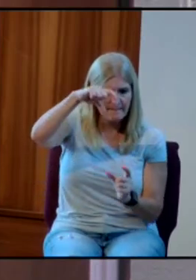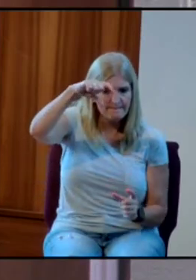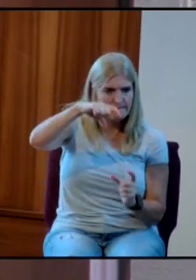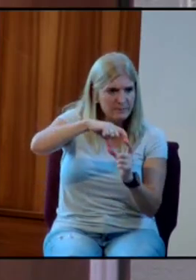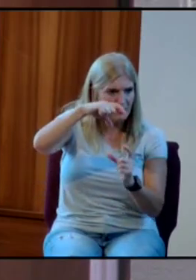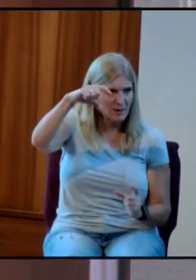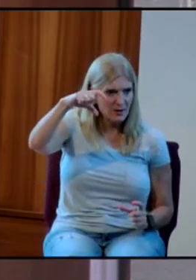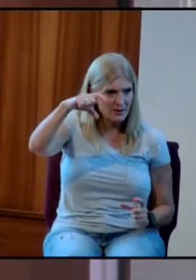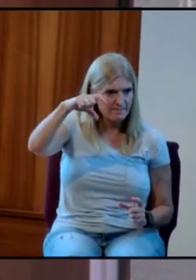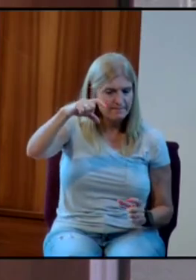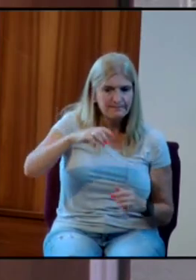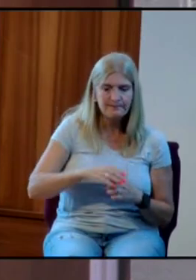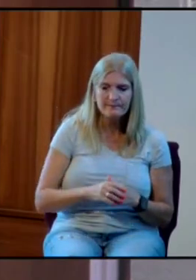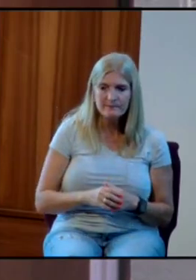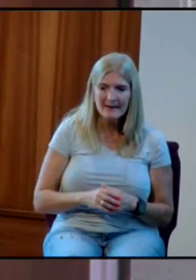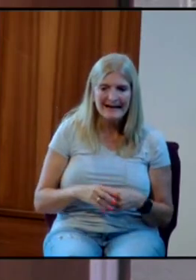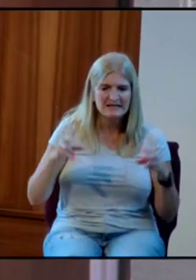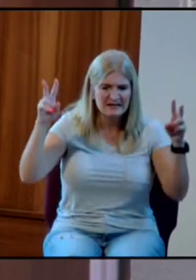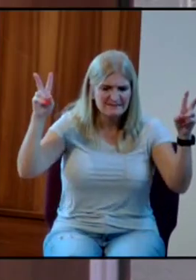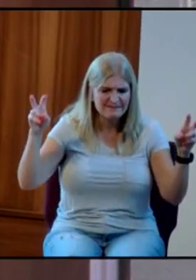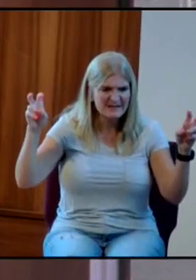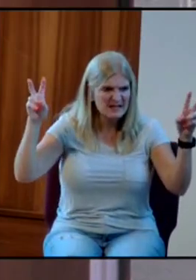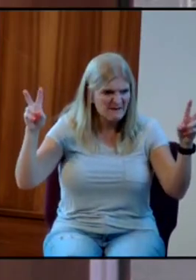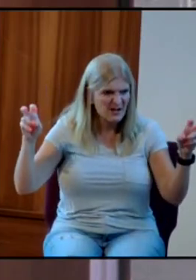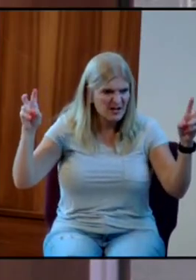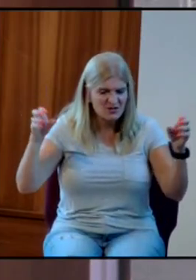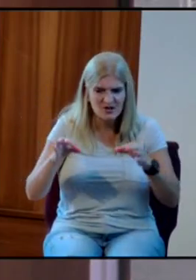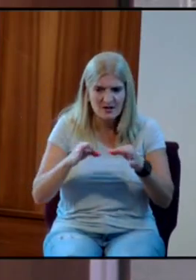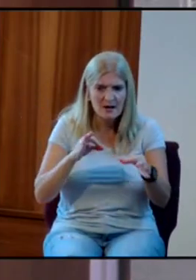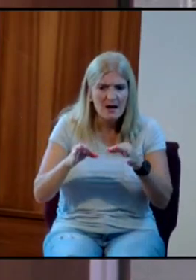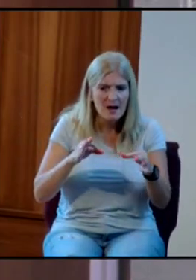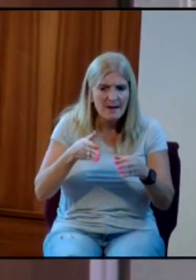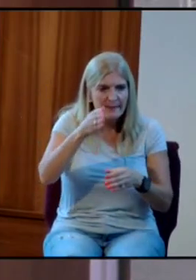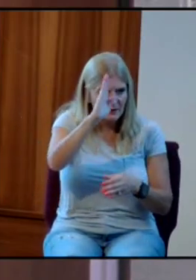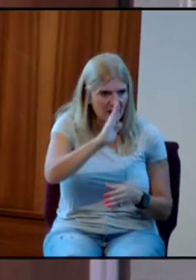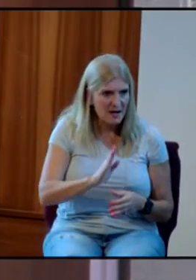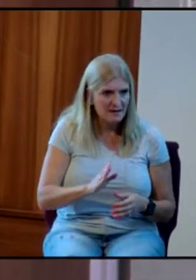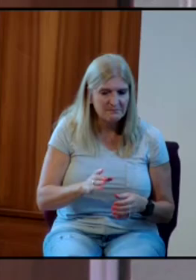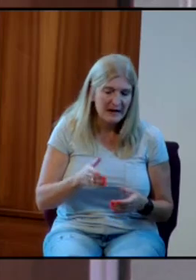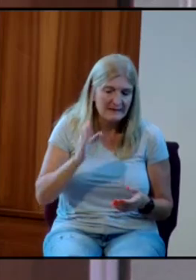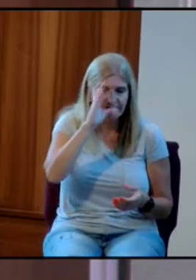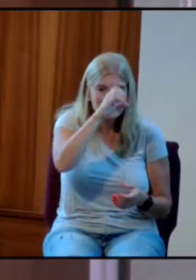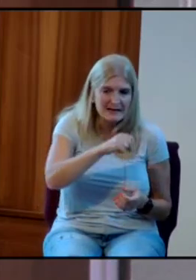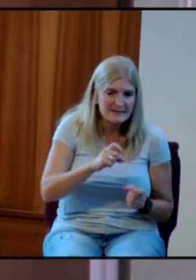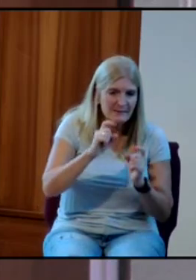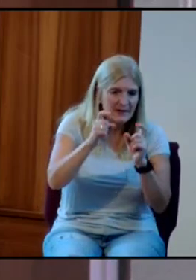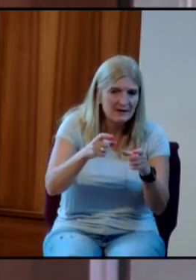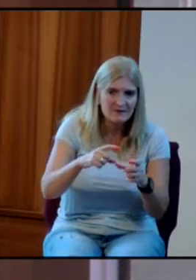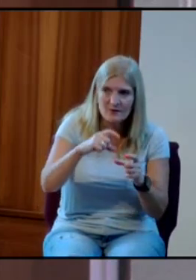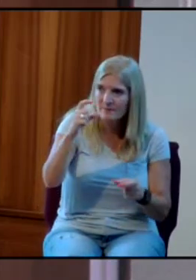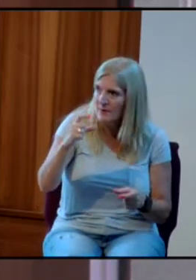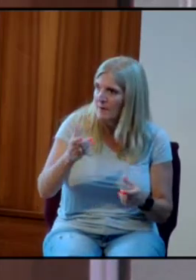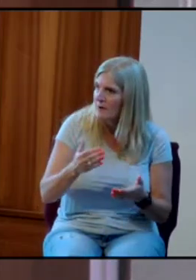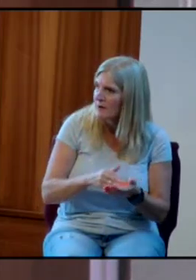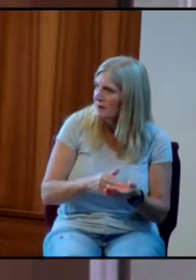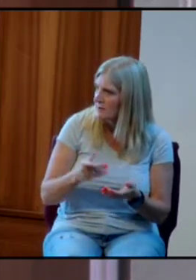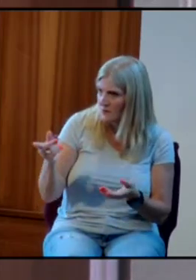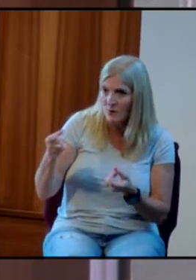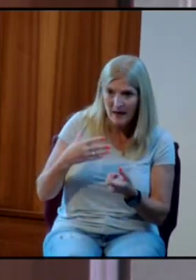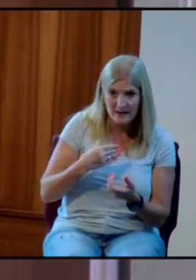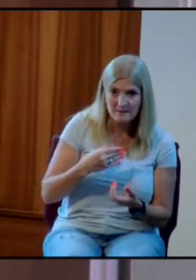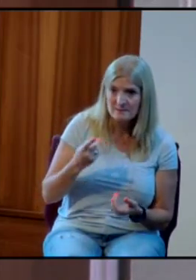Confession definition of God on it. I guess I'm going to have to give that out again. How many would like to have one of those?